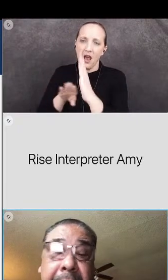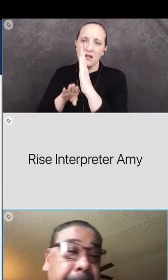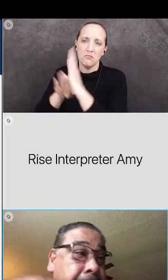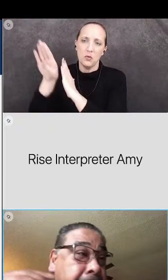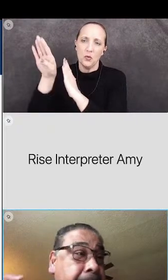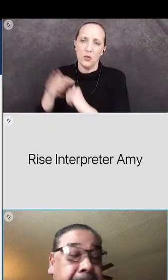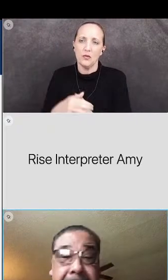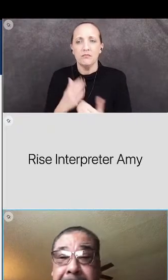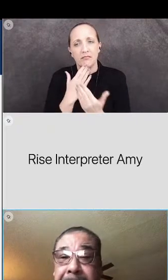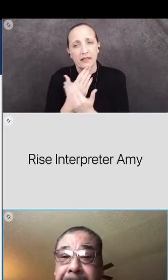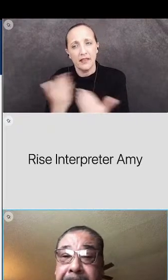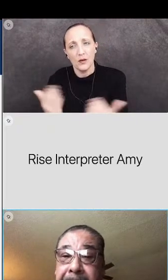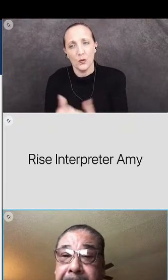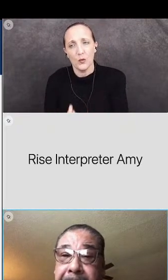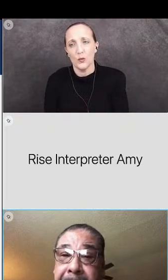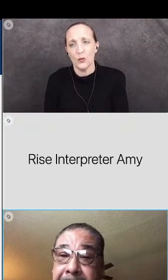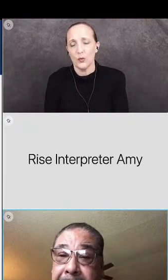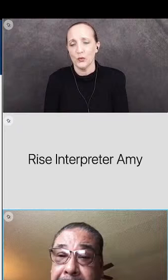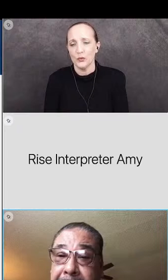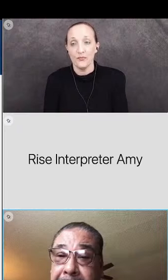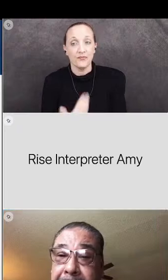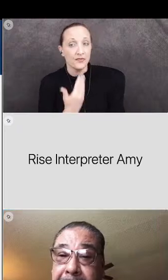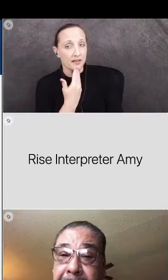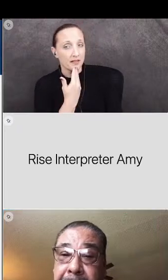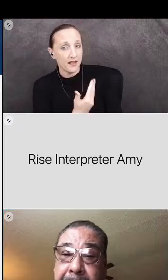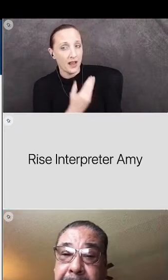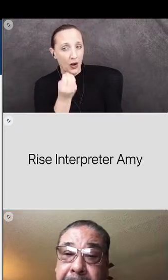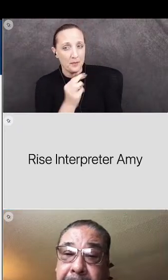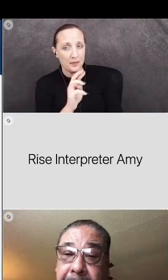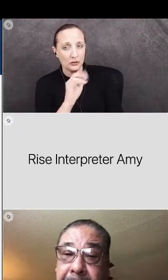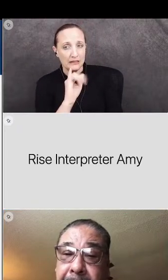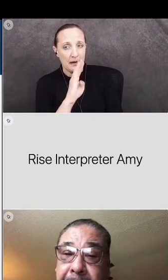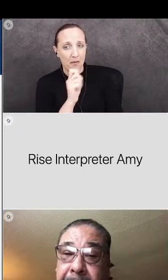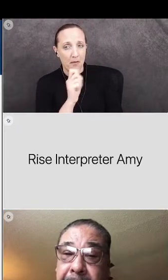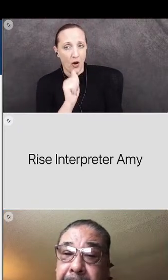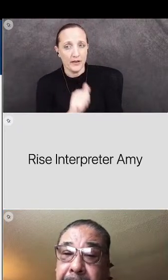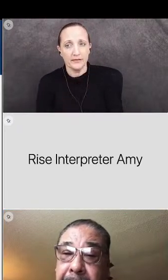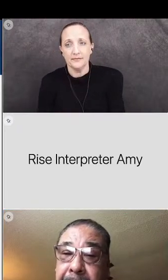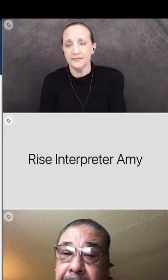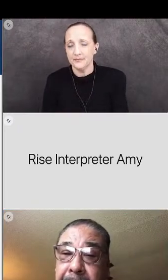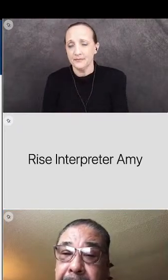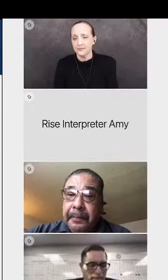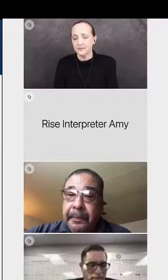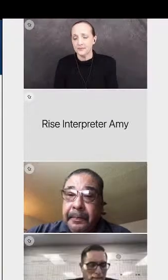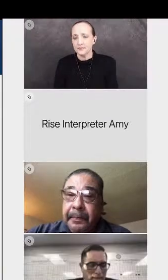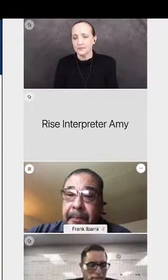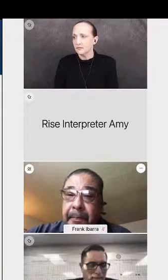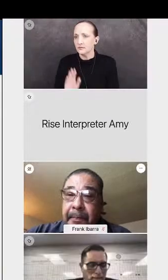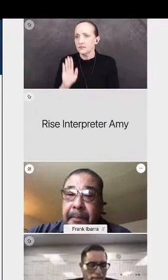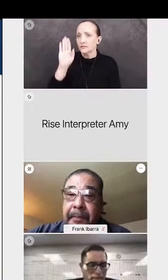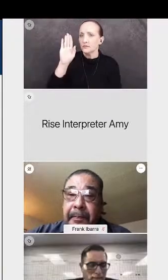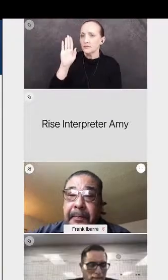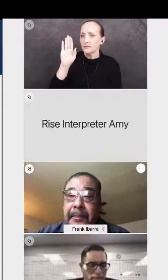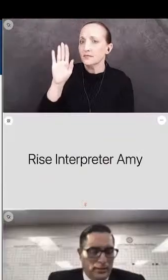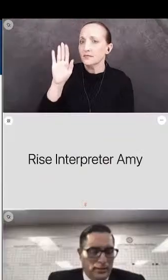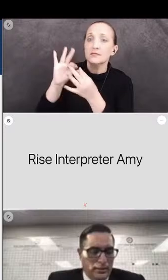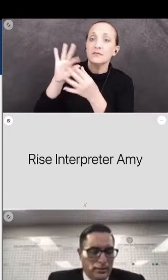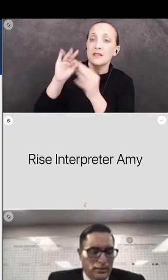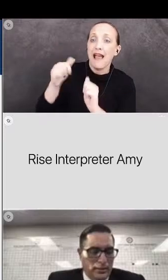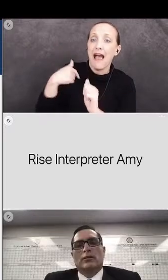Thank you. Thank you, Mr. Ibarra. absolutely.